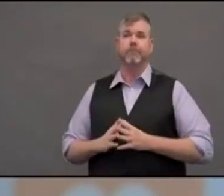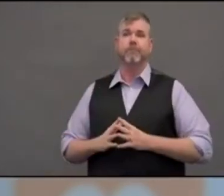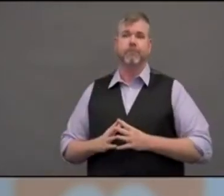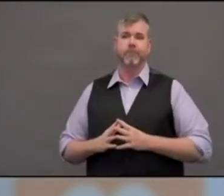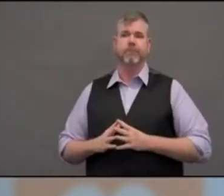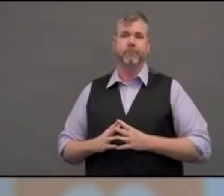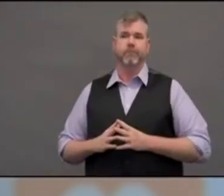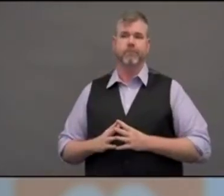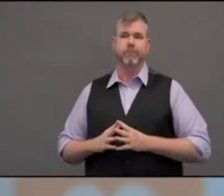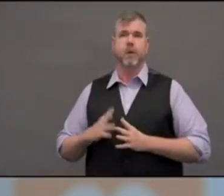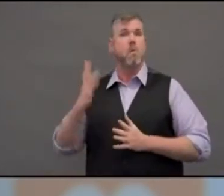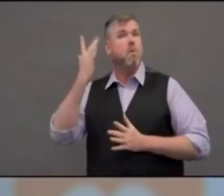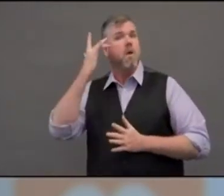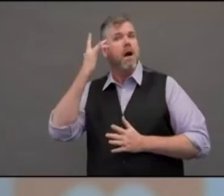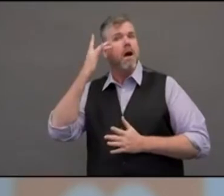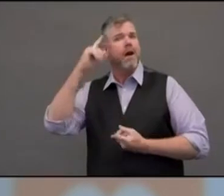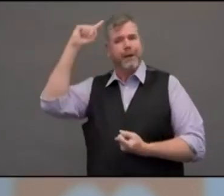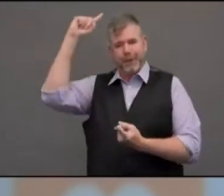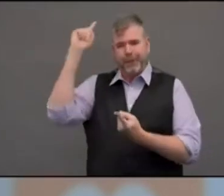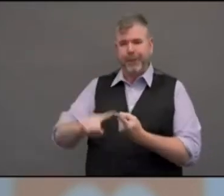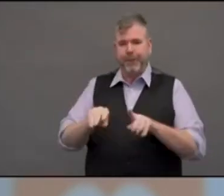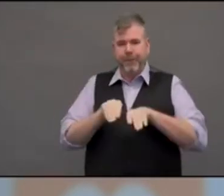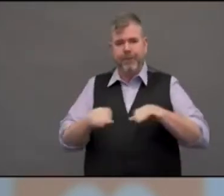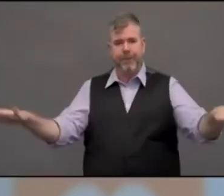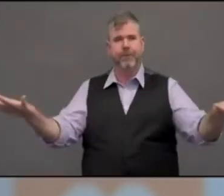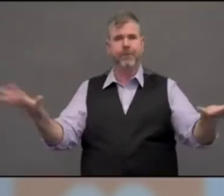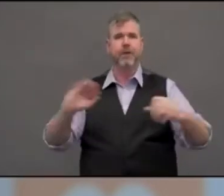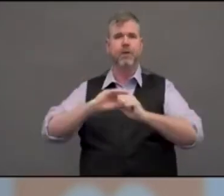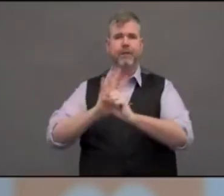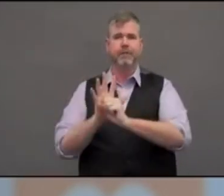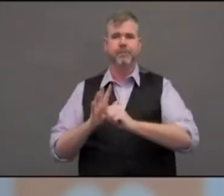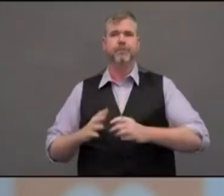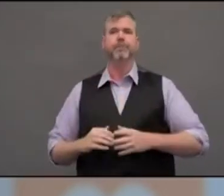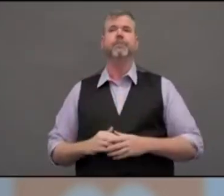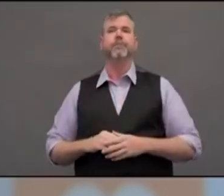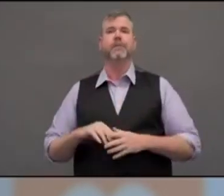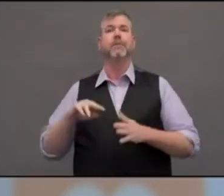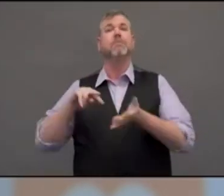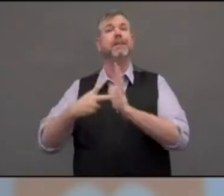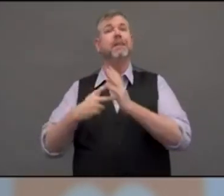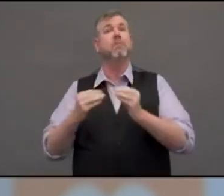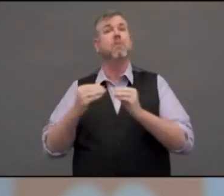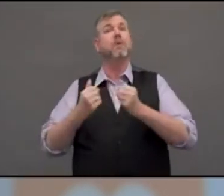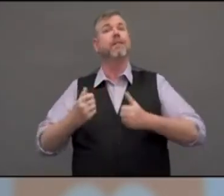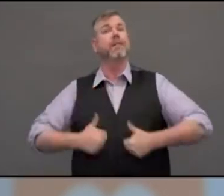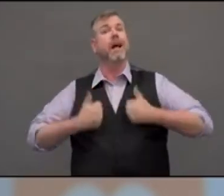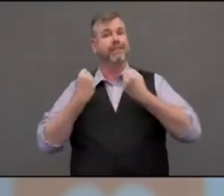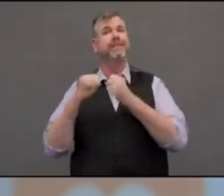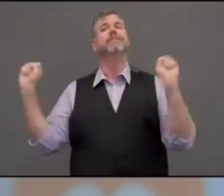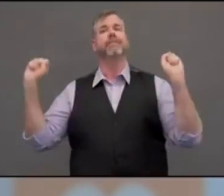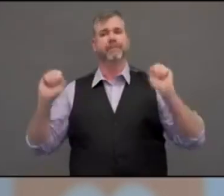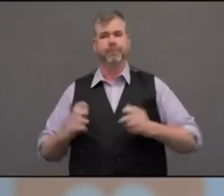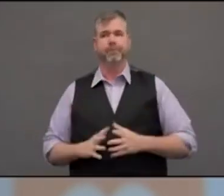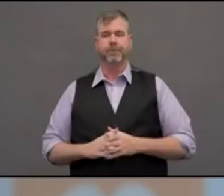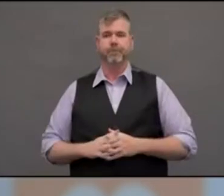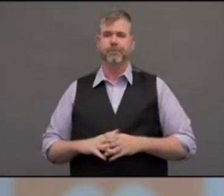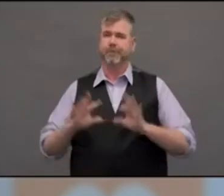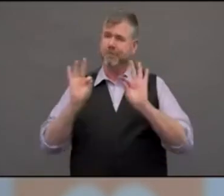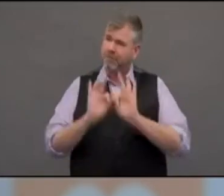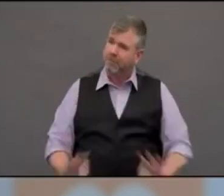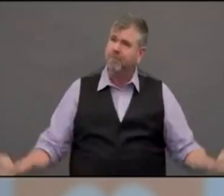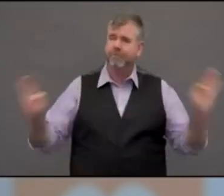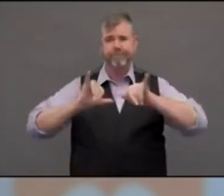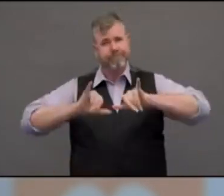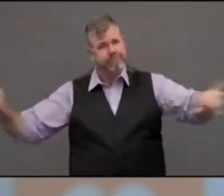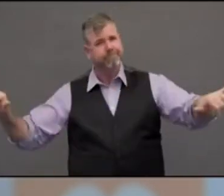and saving more lives. It is such very important that sheltering, you know, remain sheltering in place is very important for